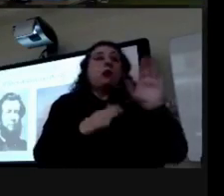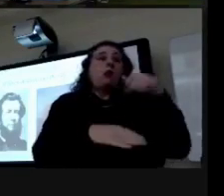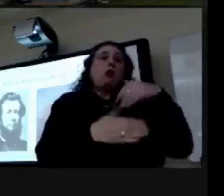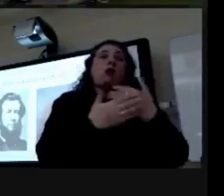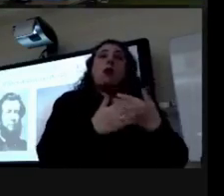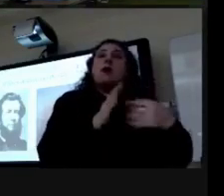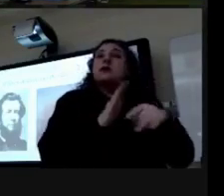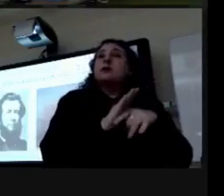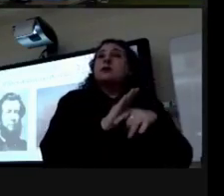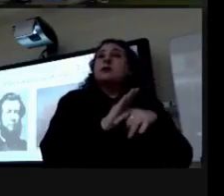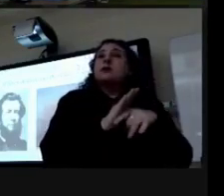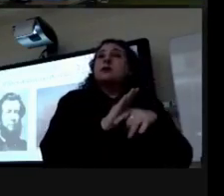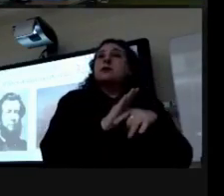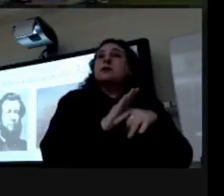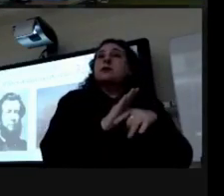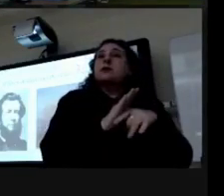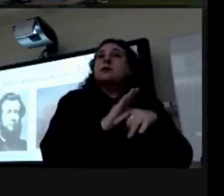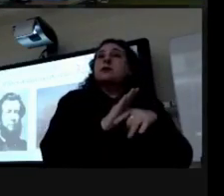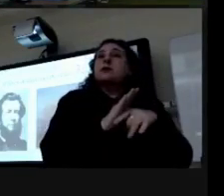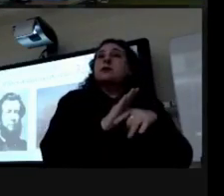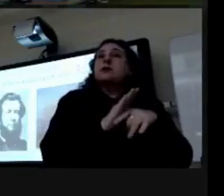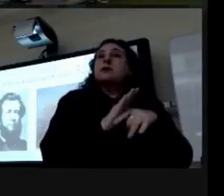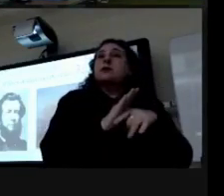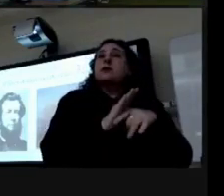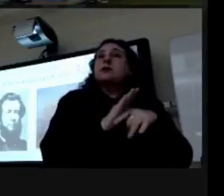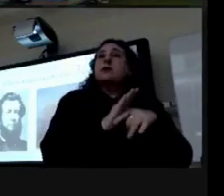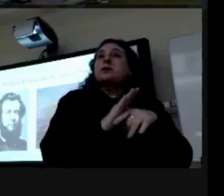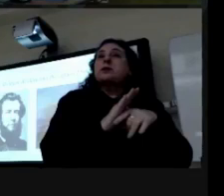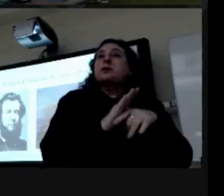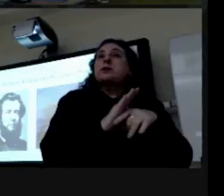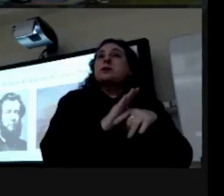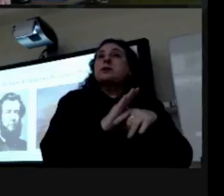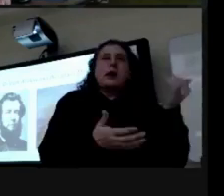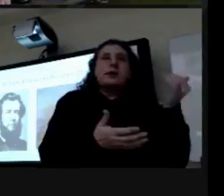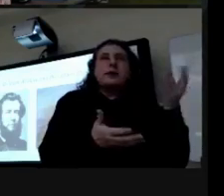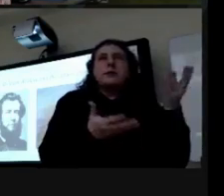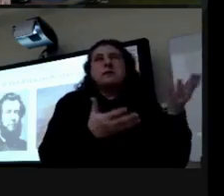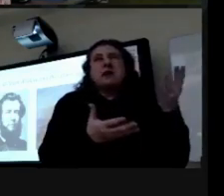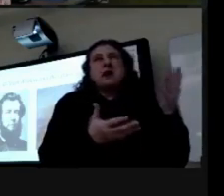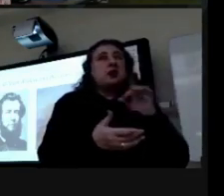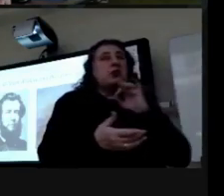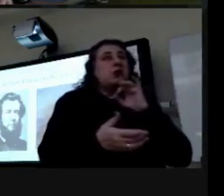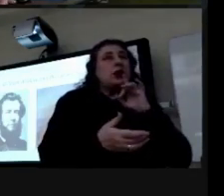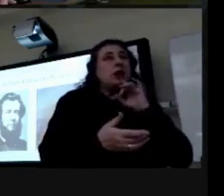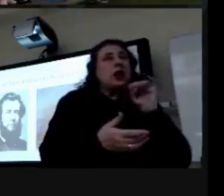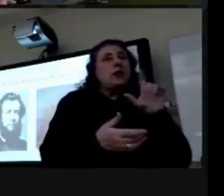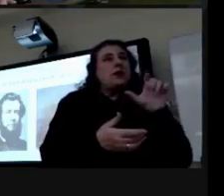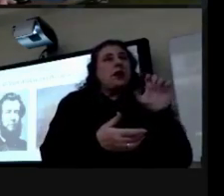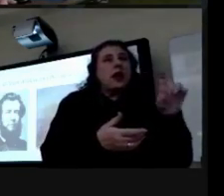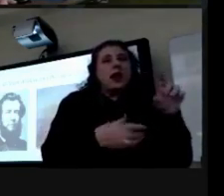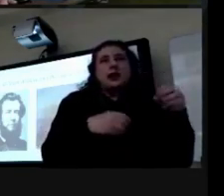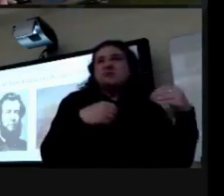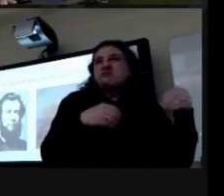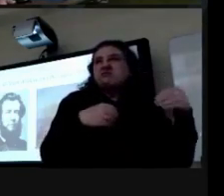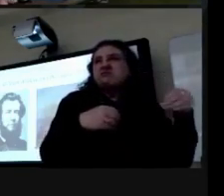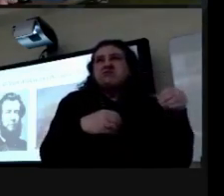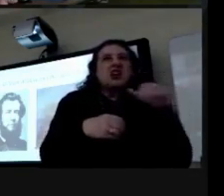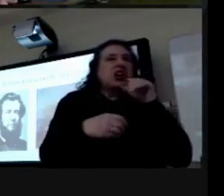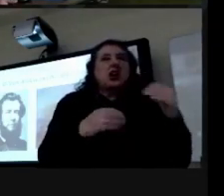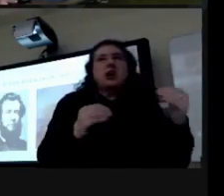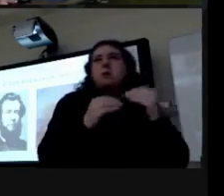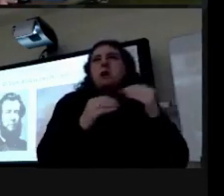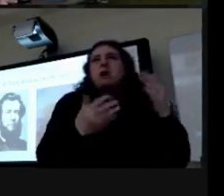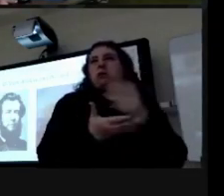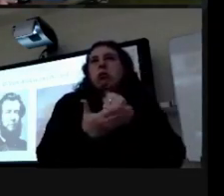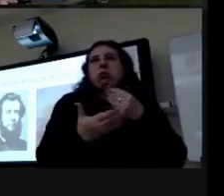decided to stay we don't know the reason it could be that sort of realities of land speculation didn't really meet his